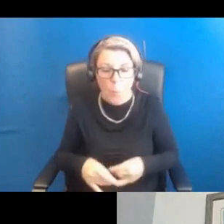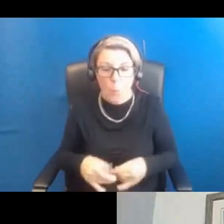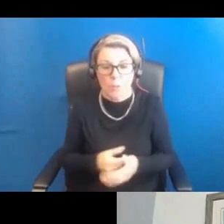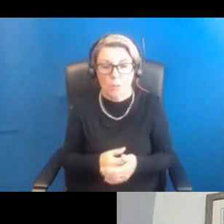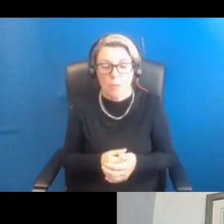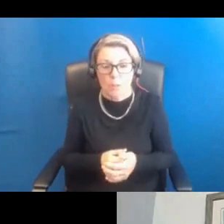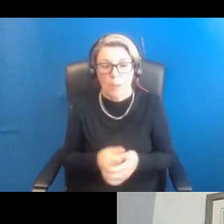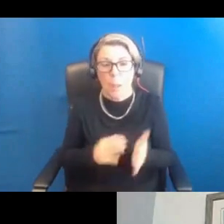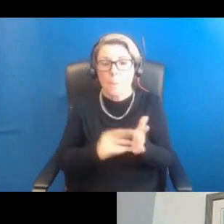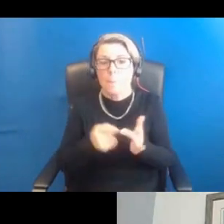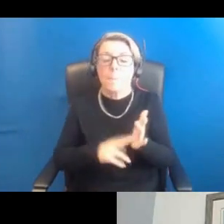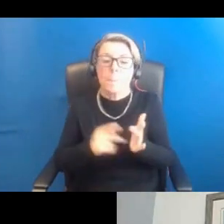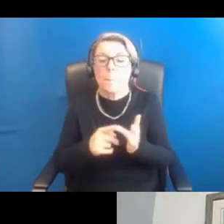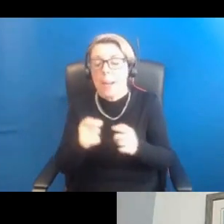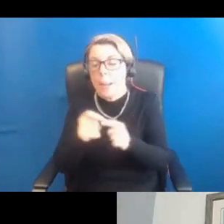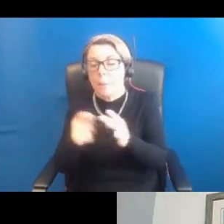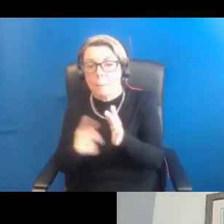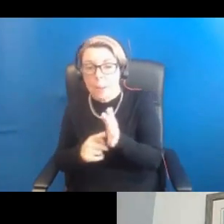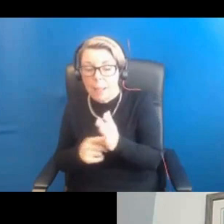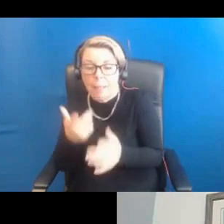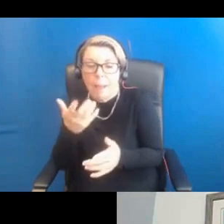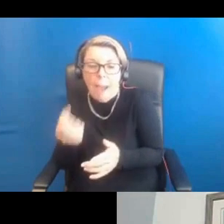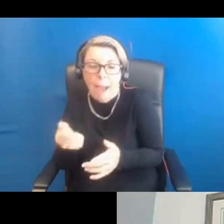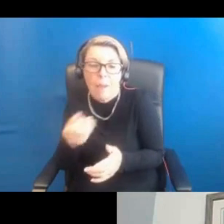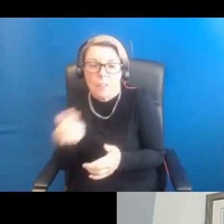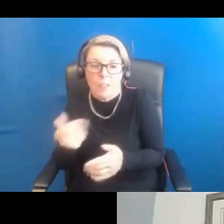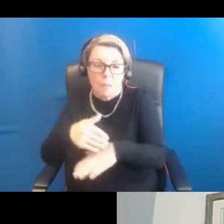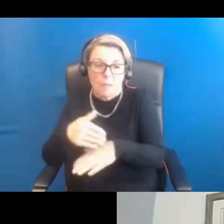It has some beneficial effects on skin, but perhaps not as many.